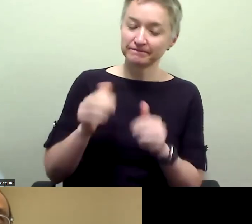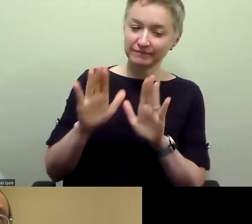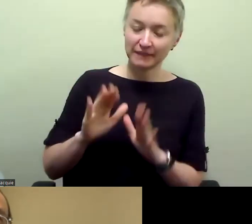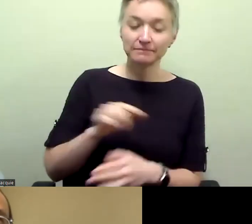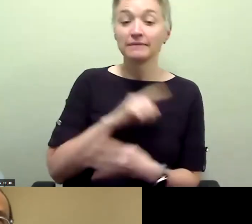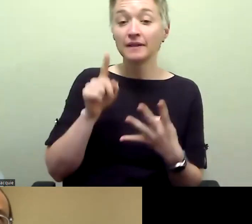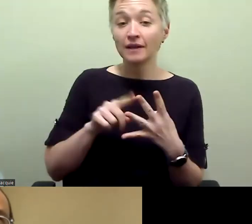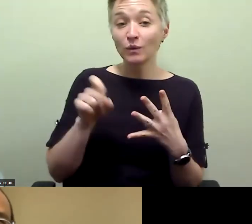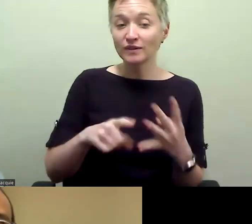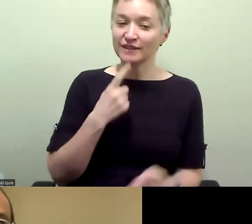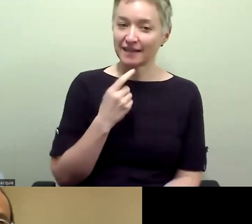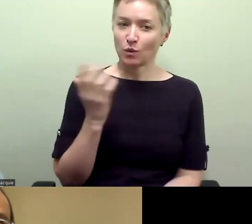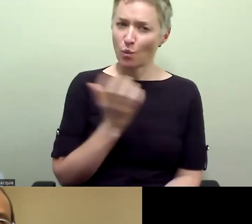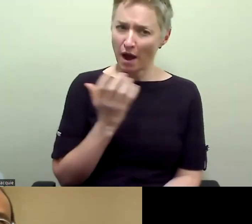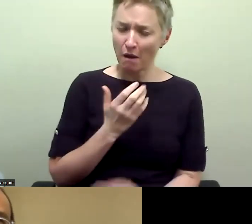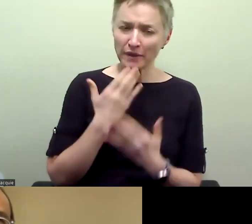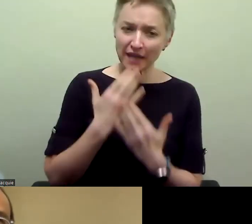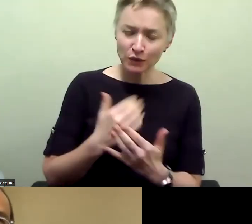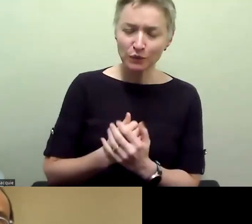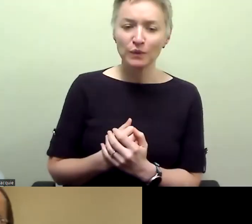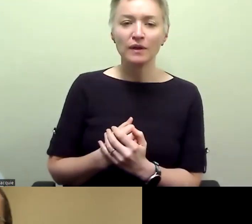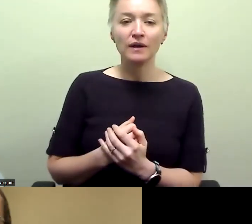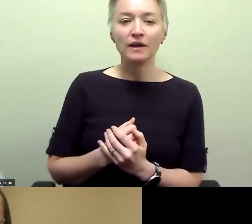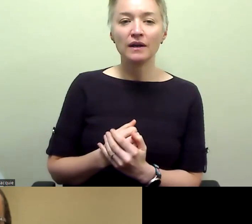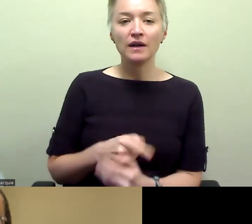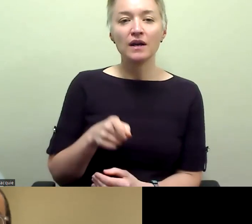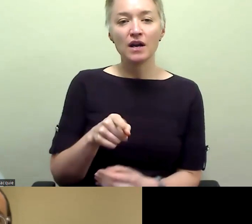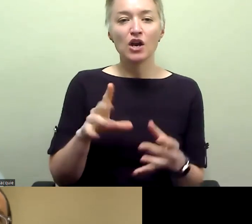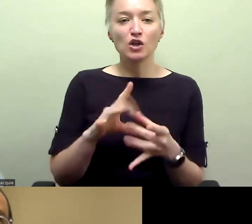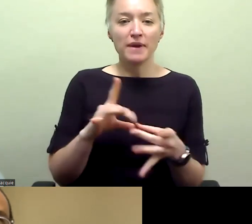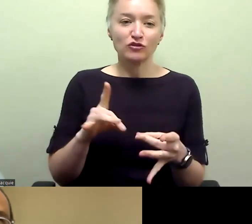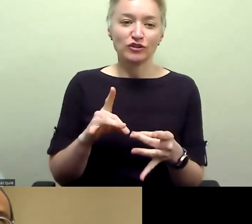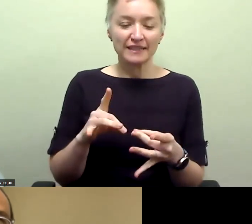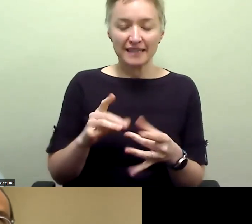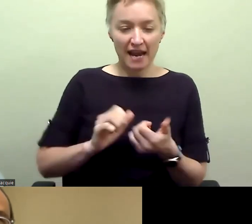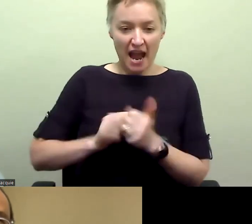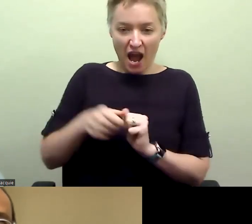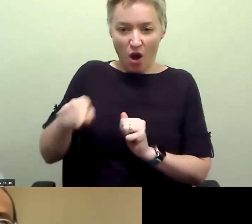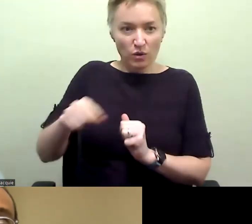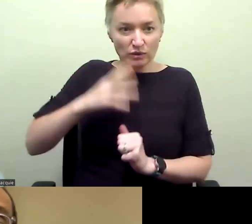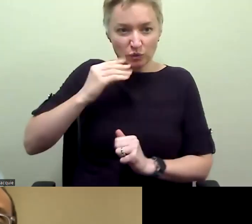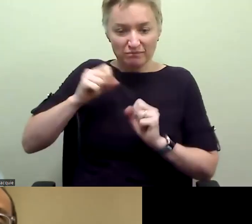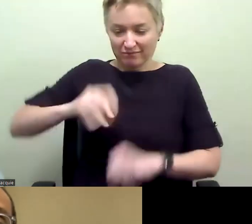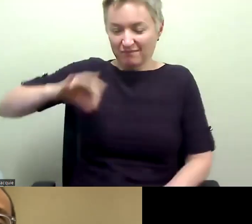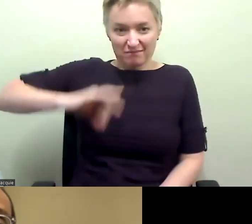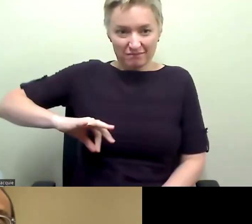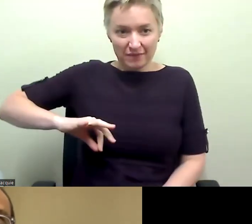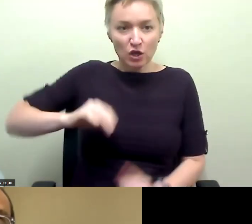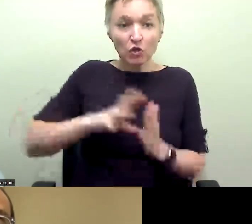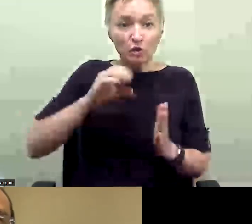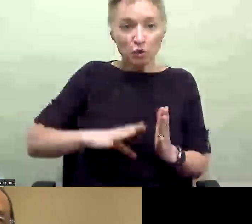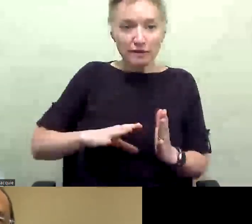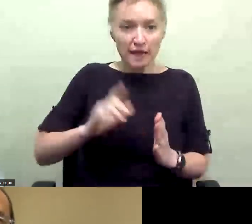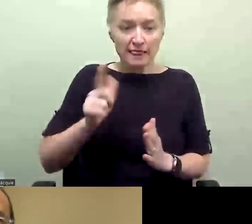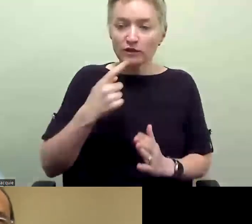uh, says, wow, thank you. Your mention of, uh, return on investment, beautiful, um, that students are left saying that they want to make a difference. Do